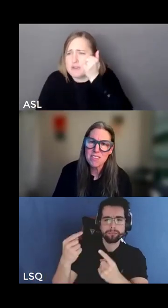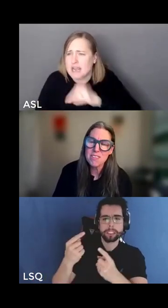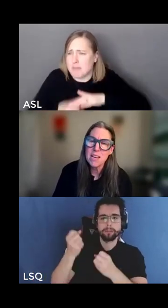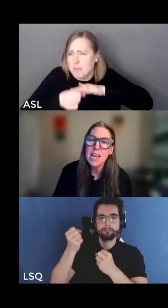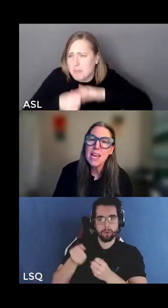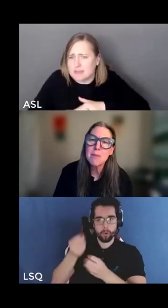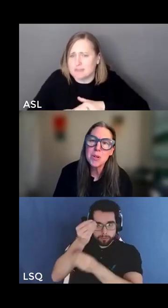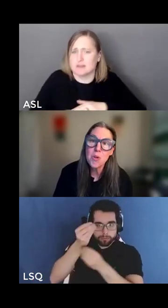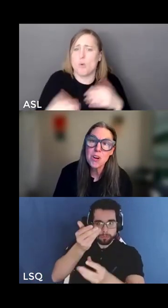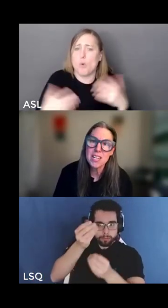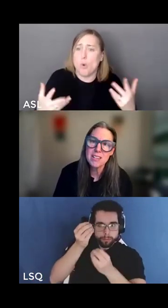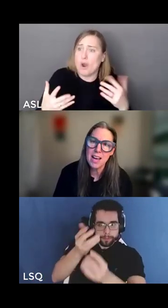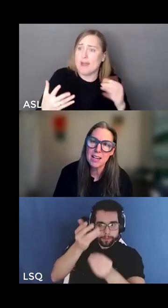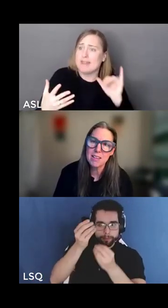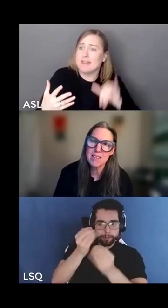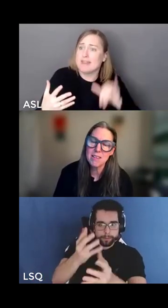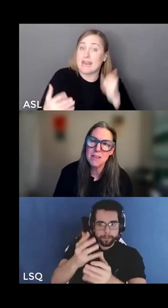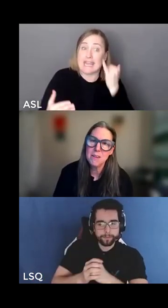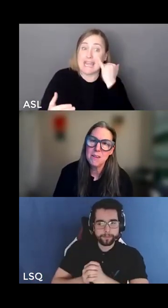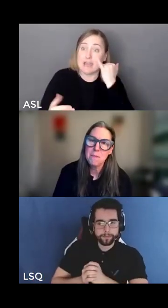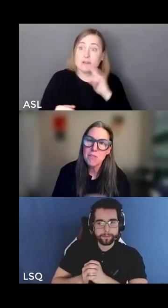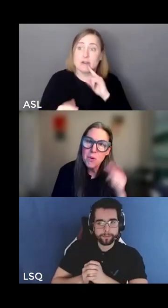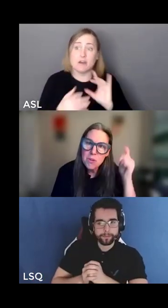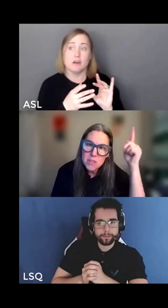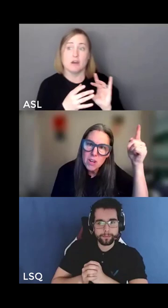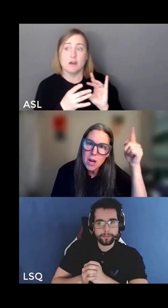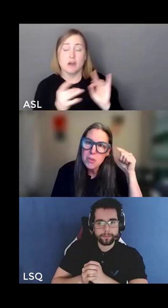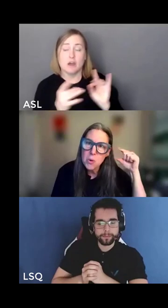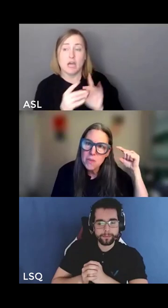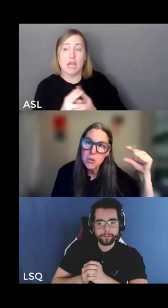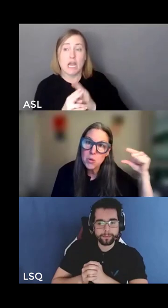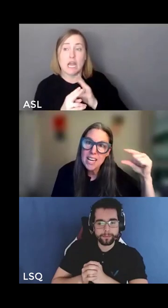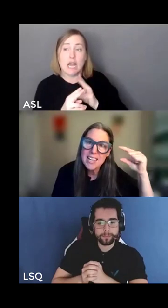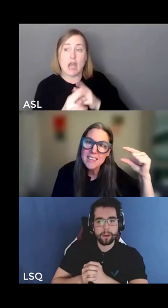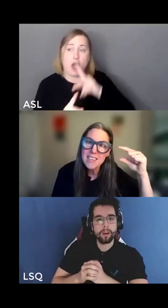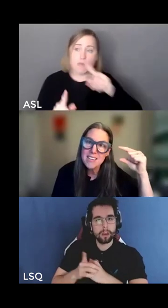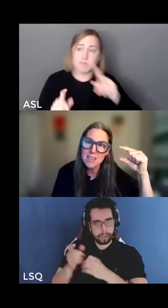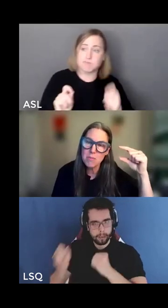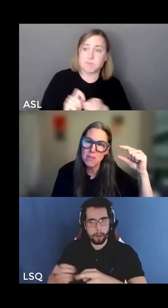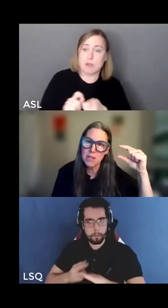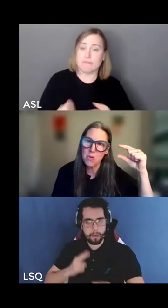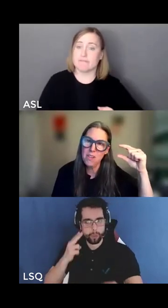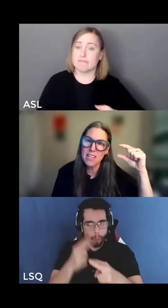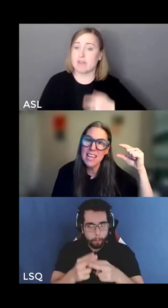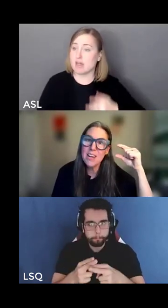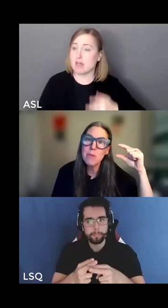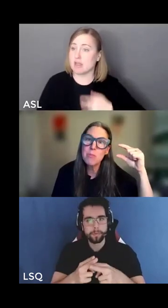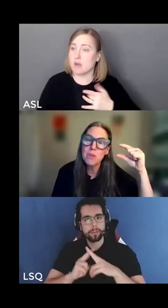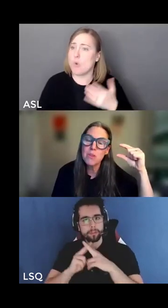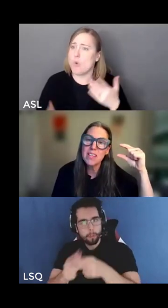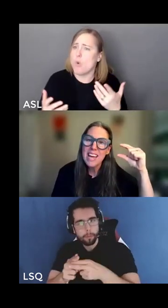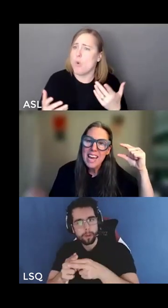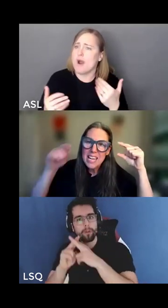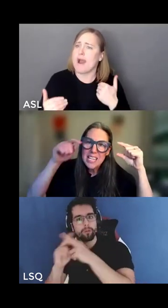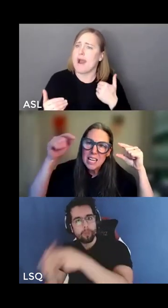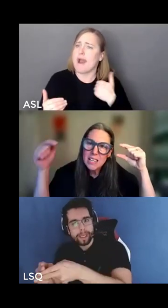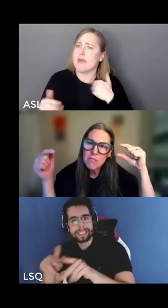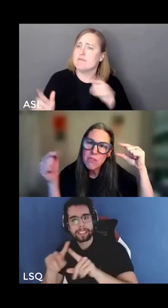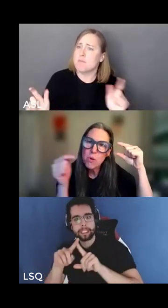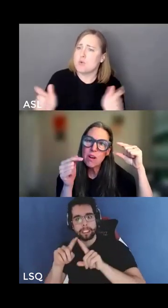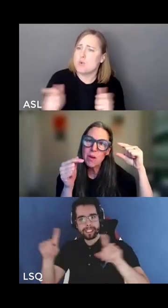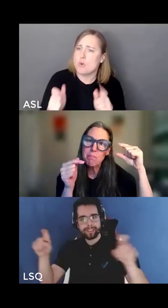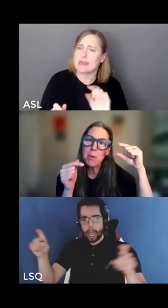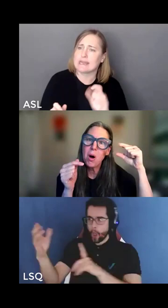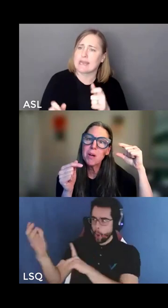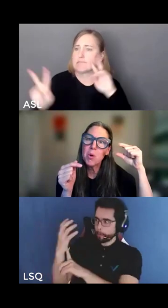these forces and a minority tax it's folks on the top of the coin that created these systems of inequality and reproduce it and yet